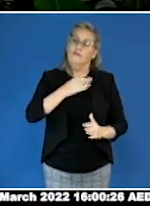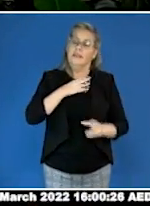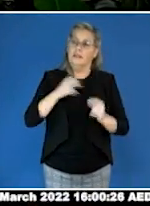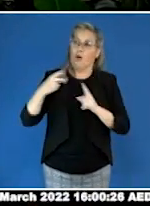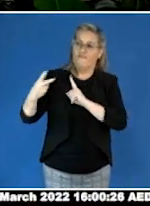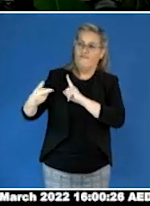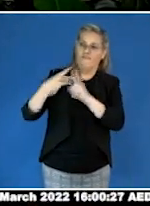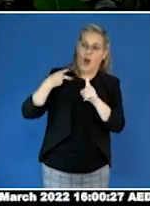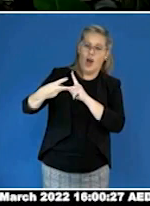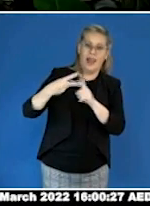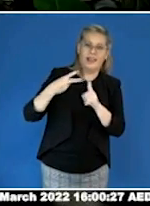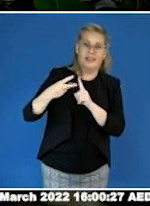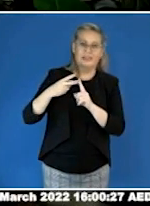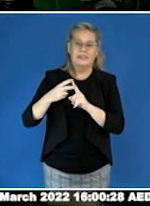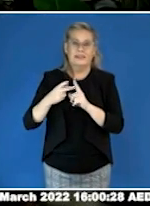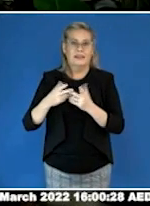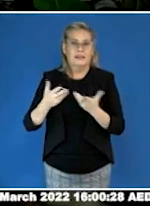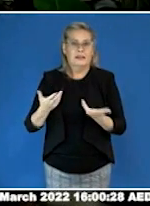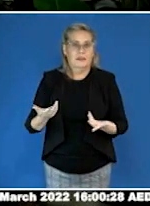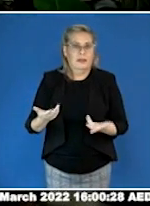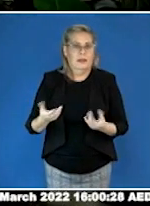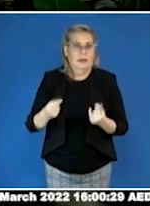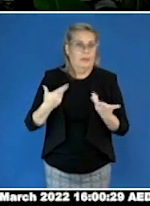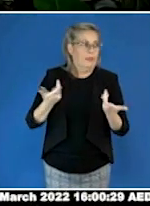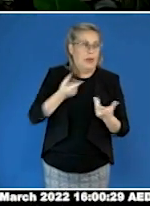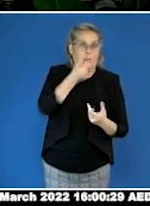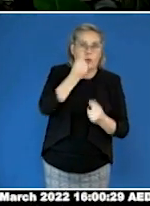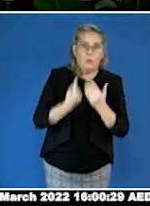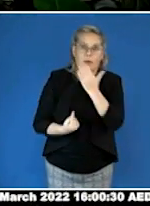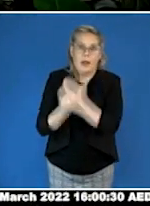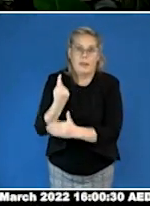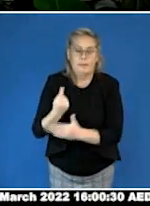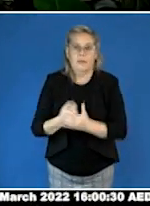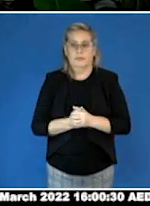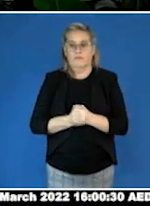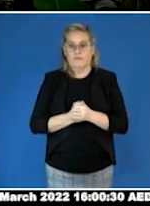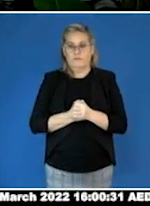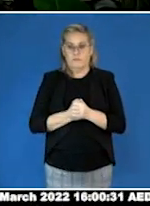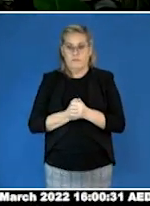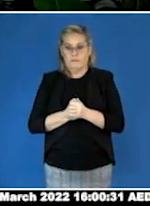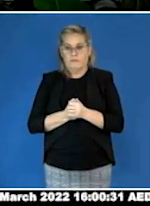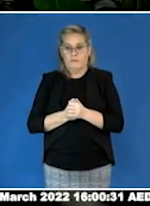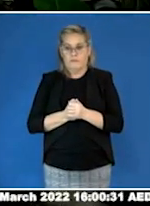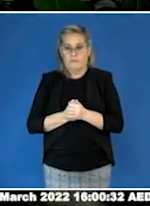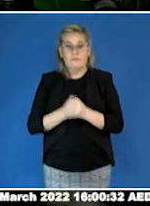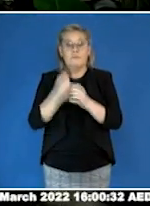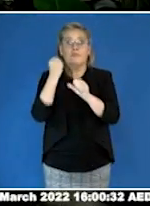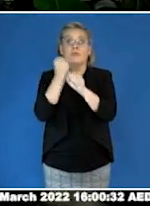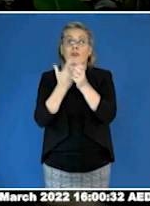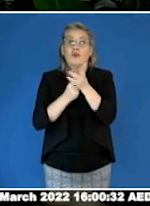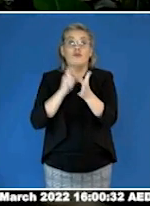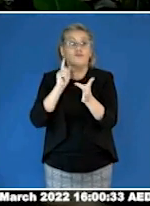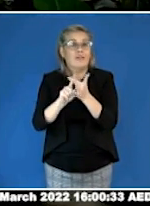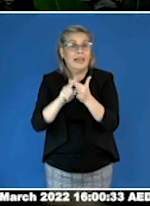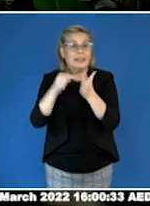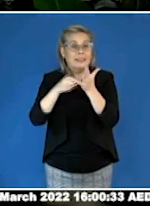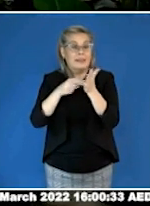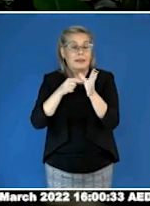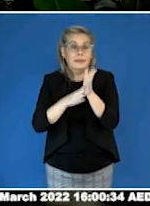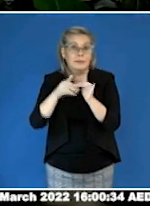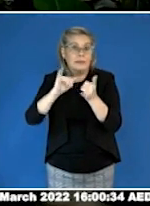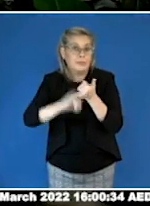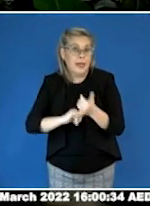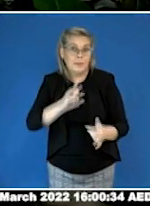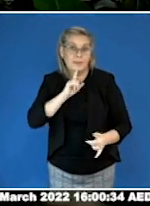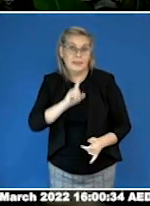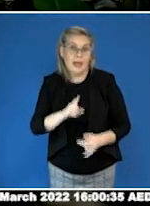so many more factors that contribute to our particular vulnerability. Grace Tame says perpetrators typically